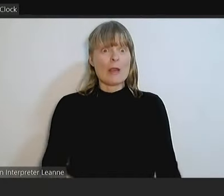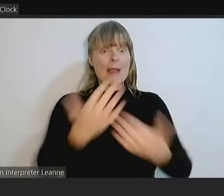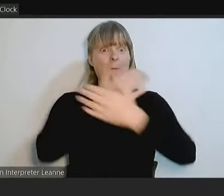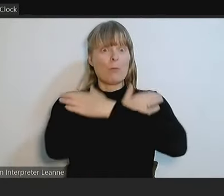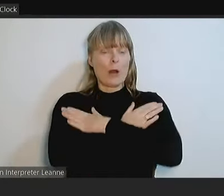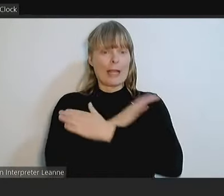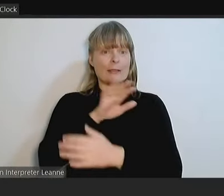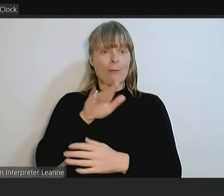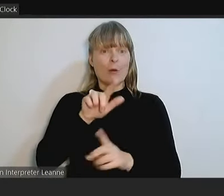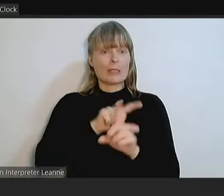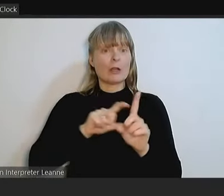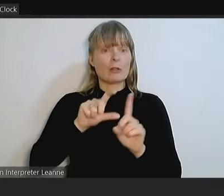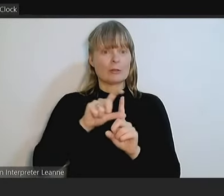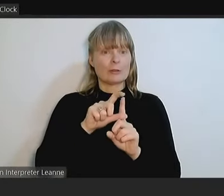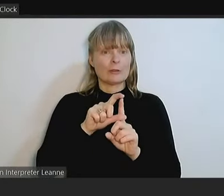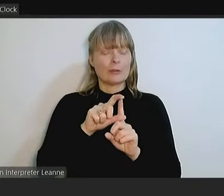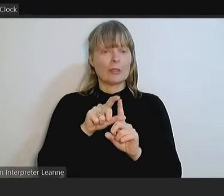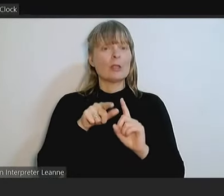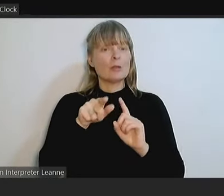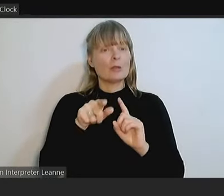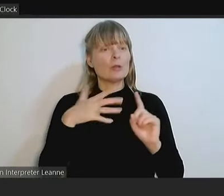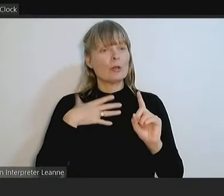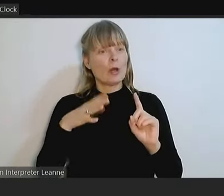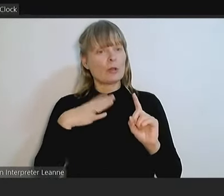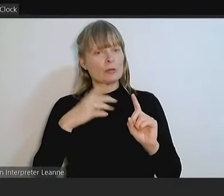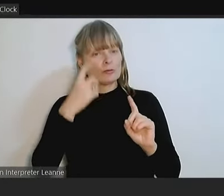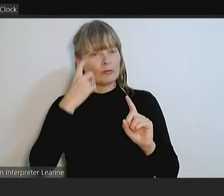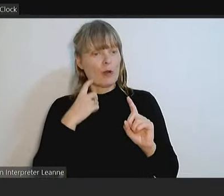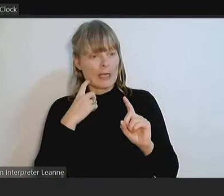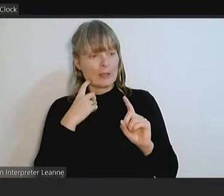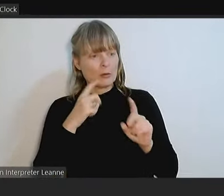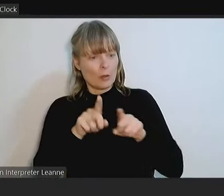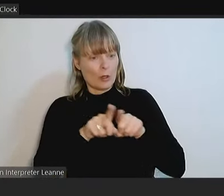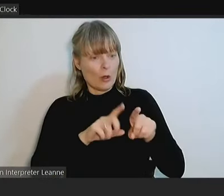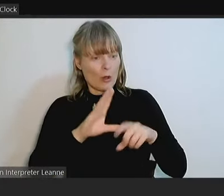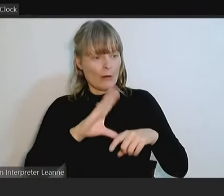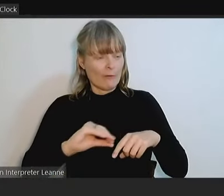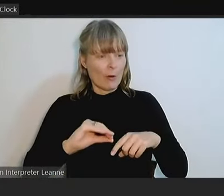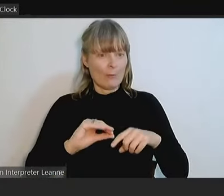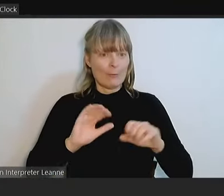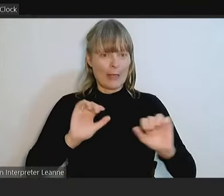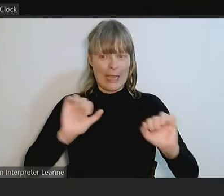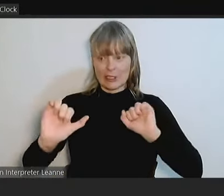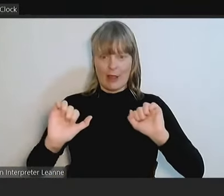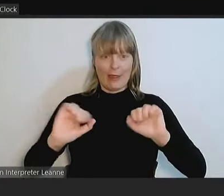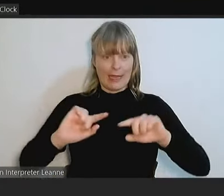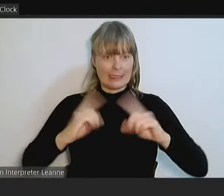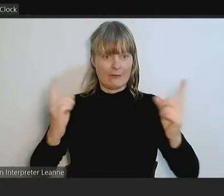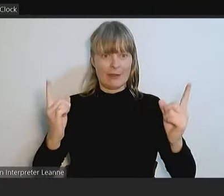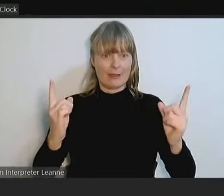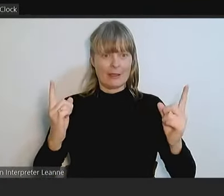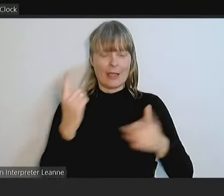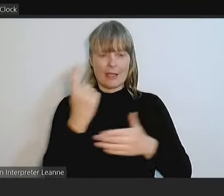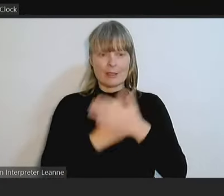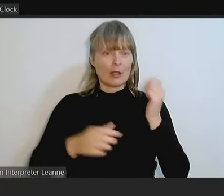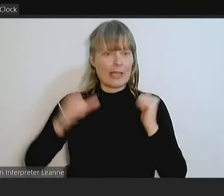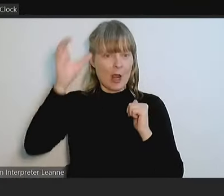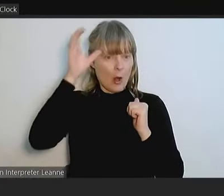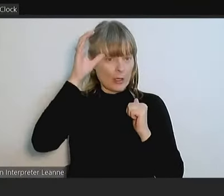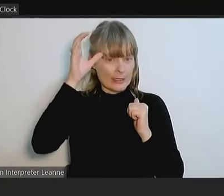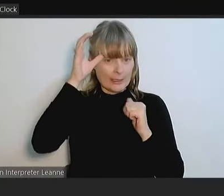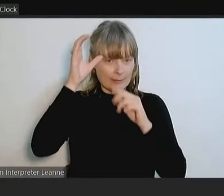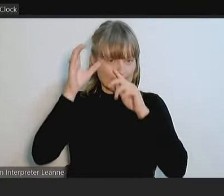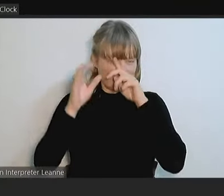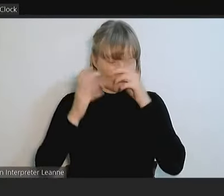to understand or learn from or celebrate one another's differences. It's just a concept. It's where is the